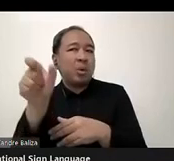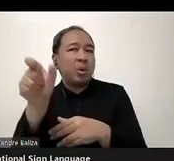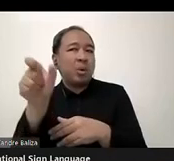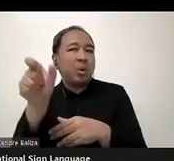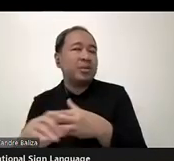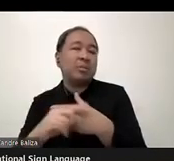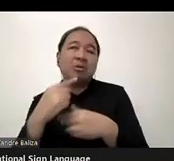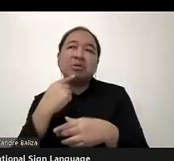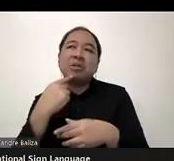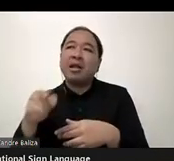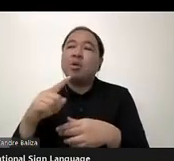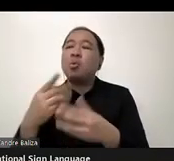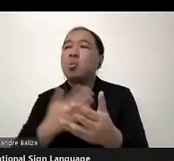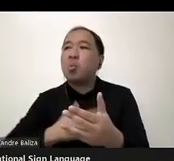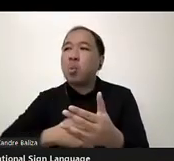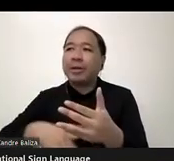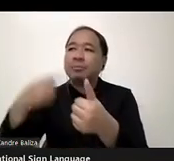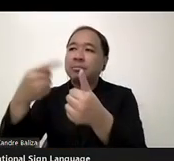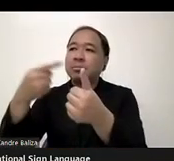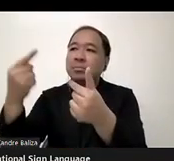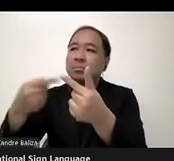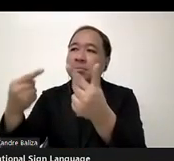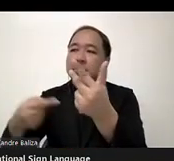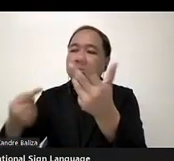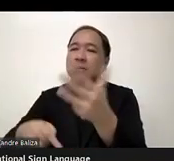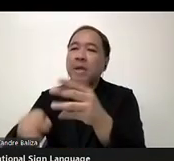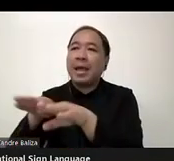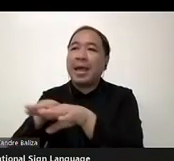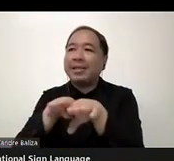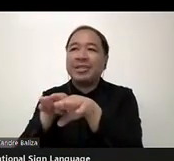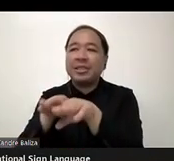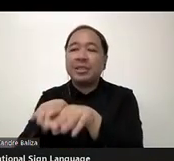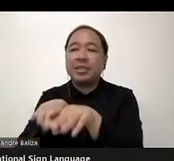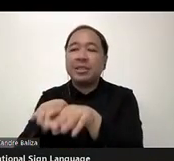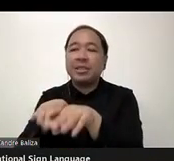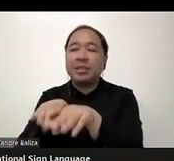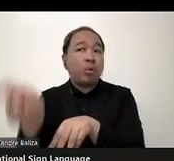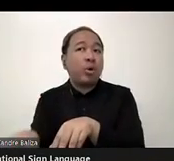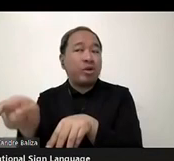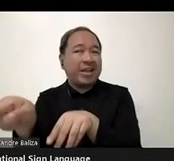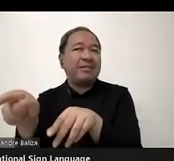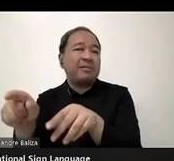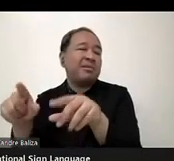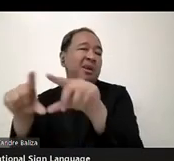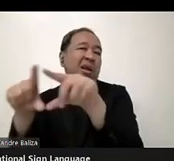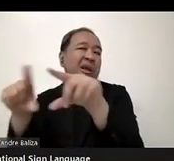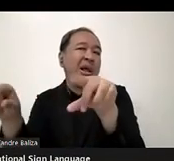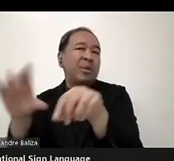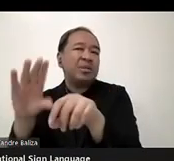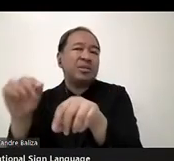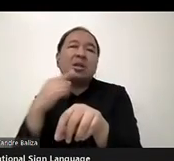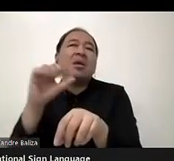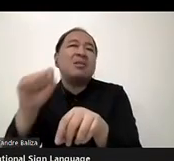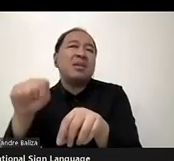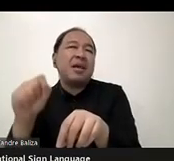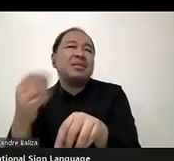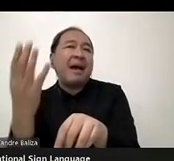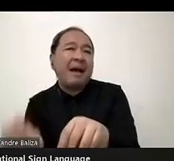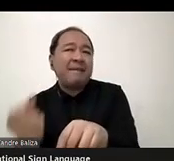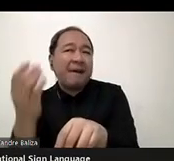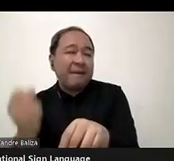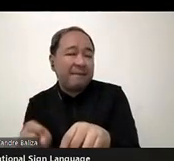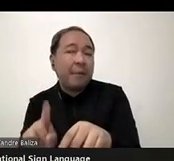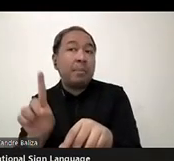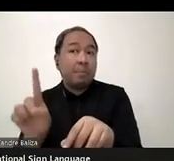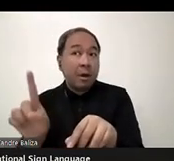on the standards. The contractor tells them, yes, we have it, but they, they don't test it. And